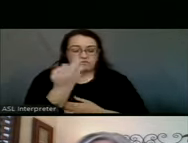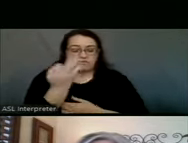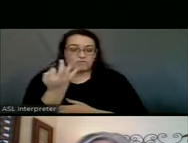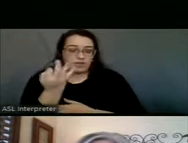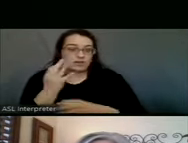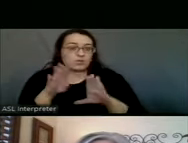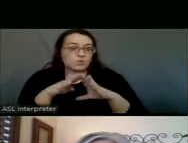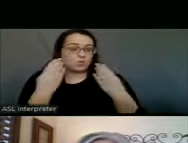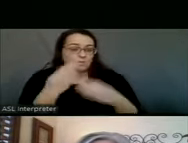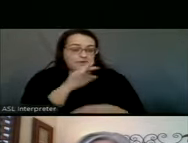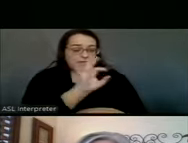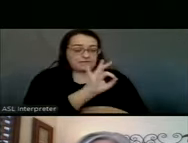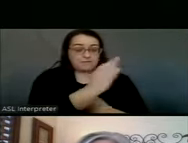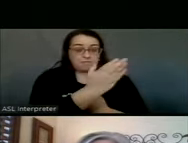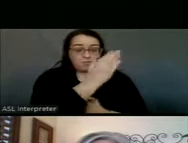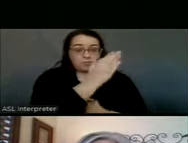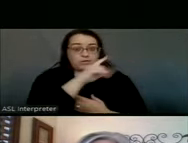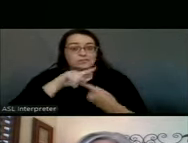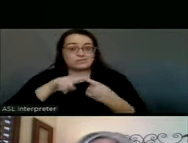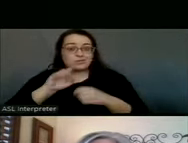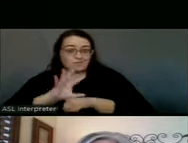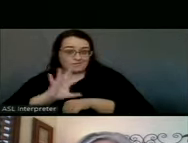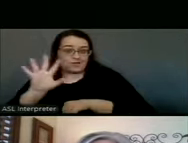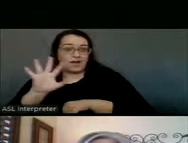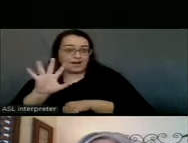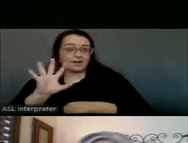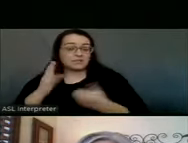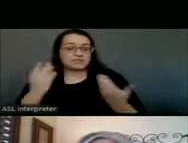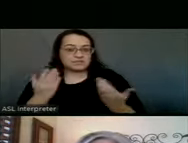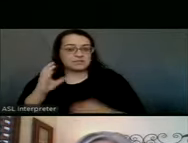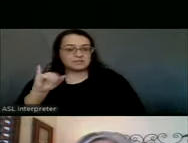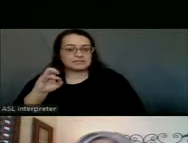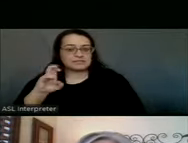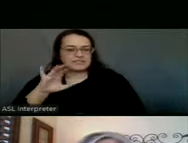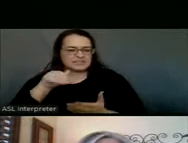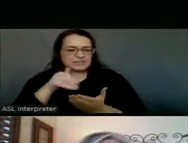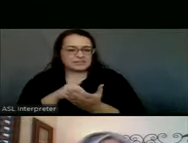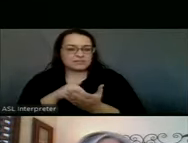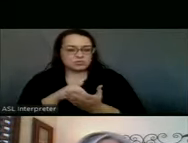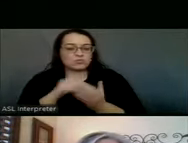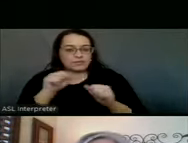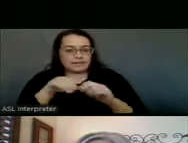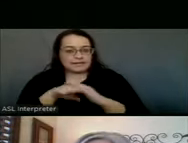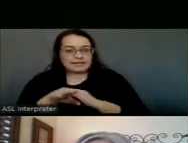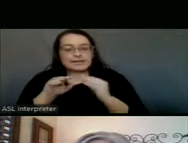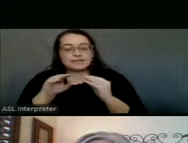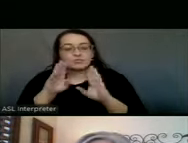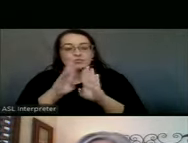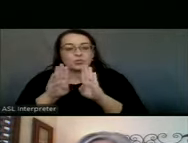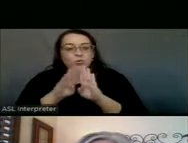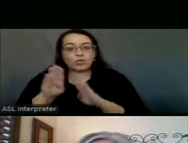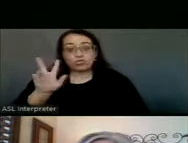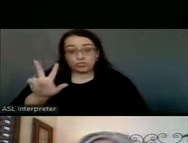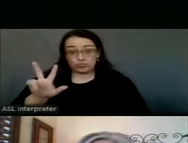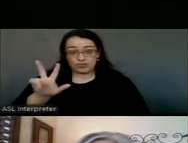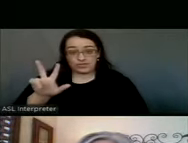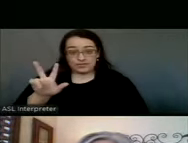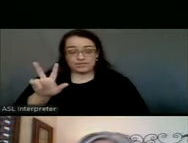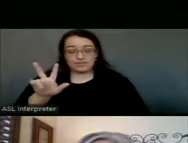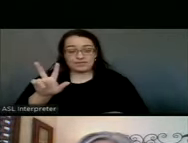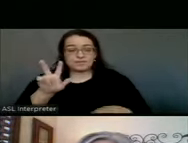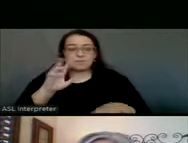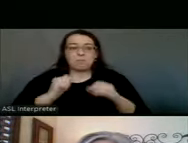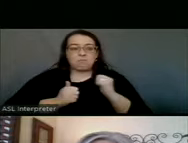Friday will be open from nine until 5 p.m. here at the Civic Center. And you can come in entrance three. And that's the very